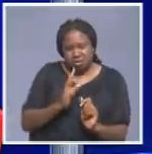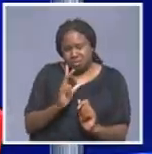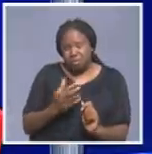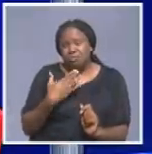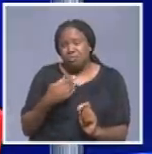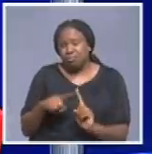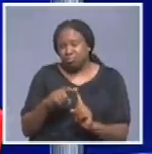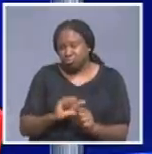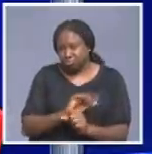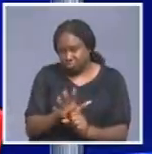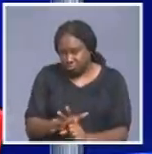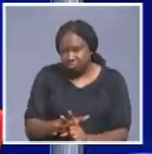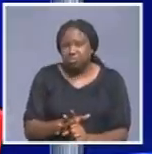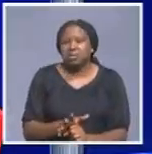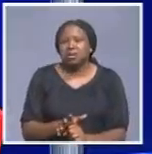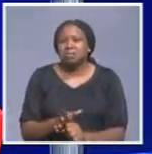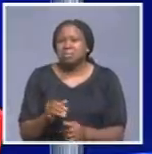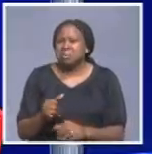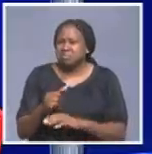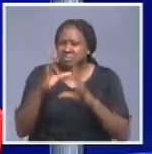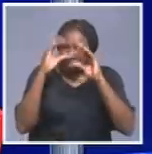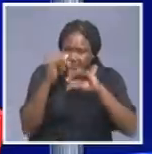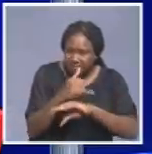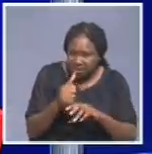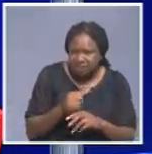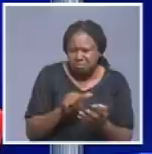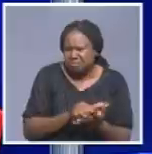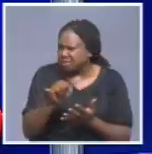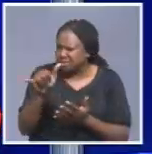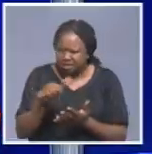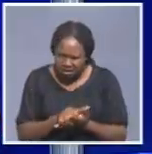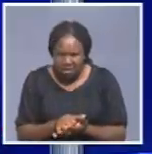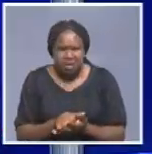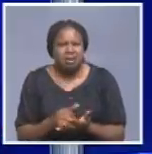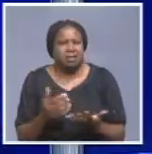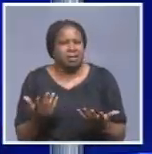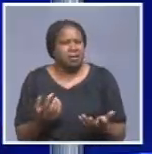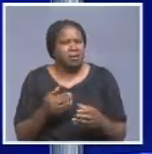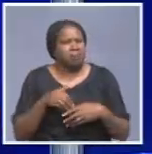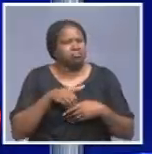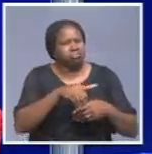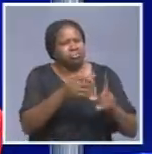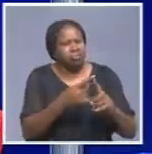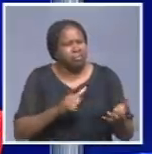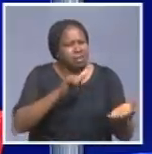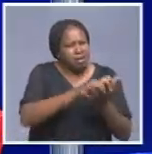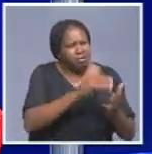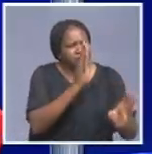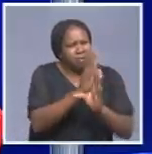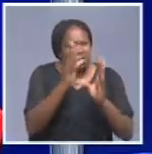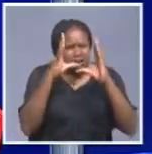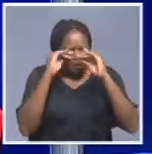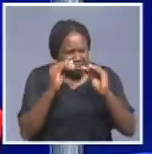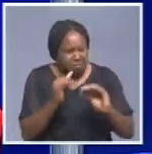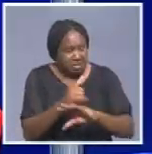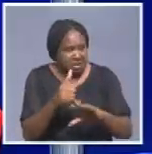either at the establishment or en route to the establishment from the airport. So, the contact